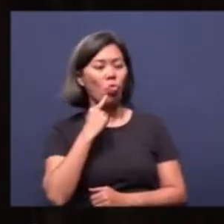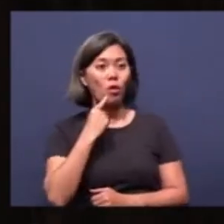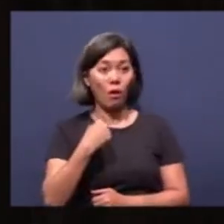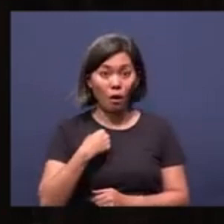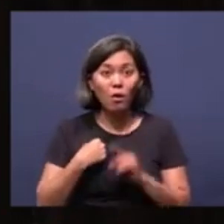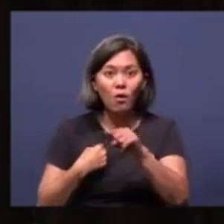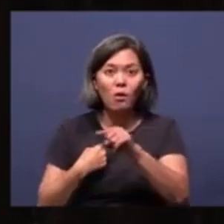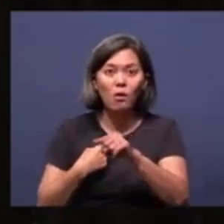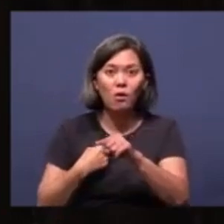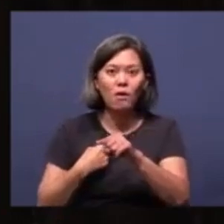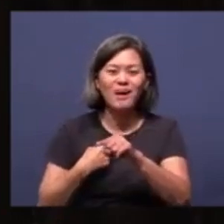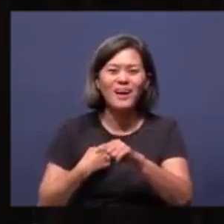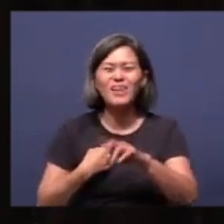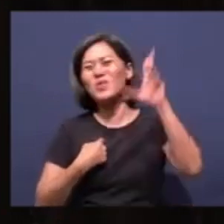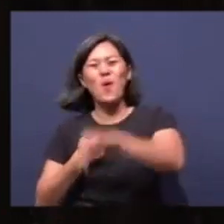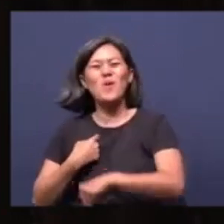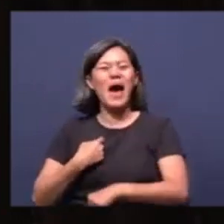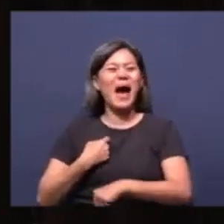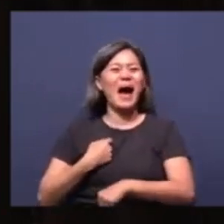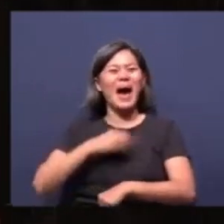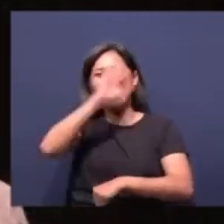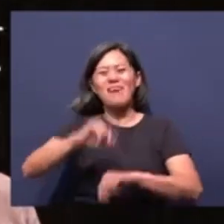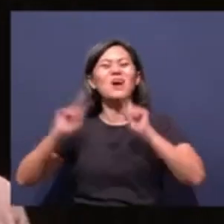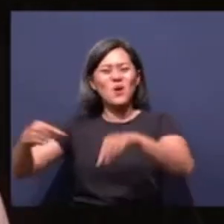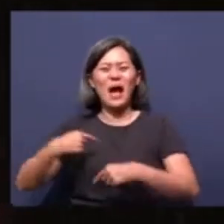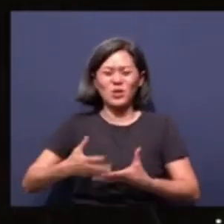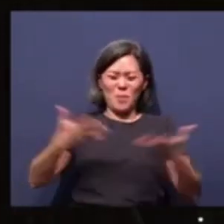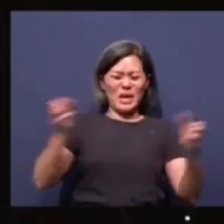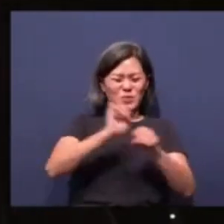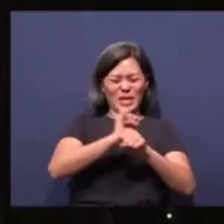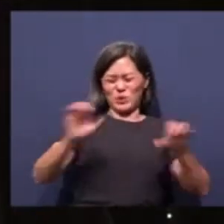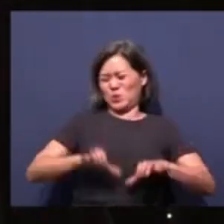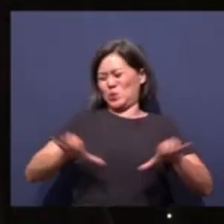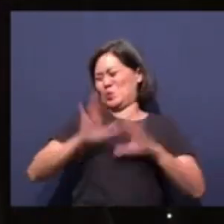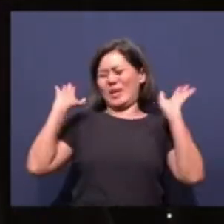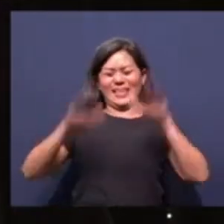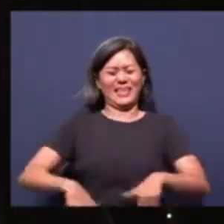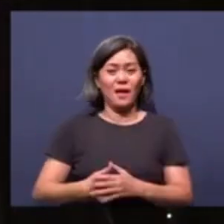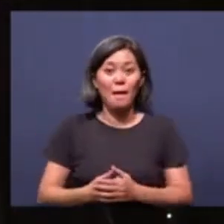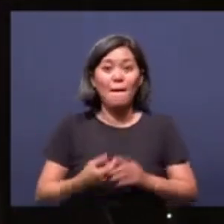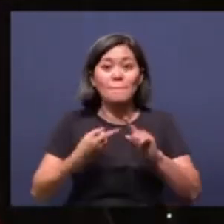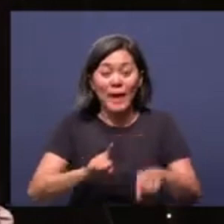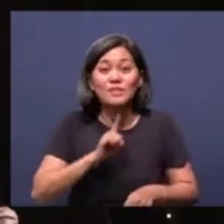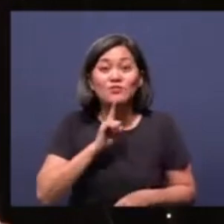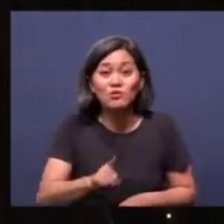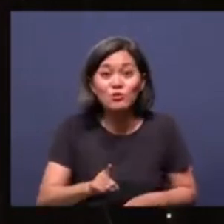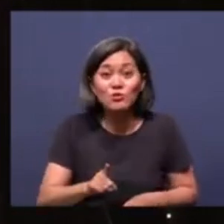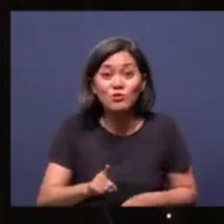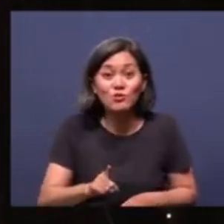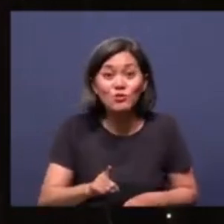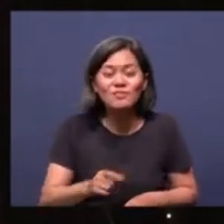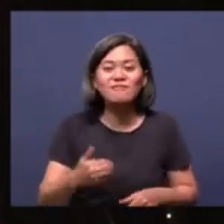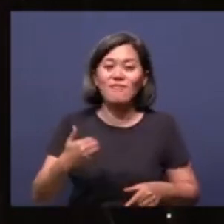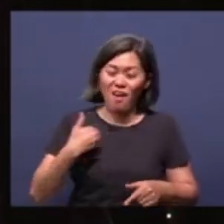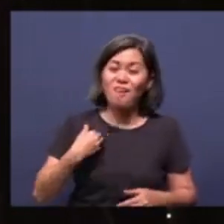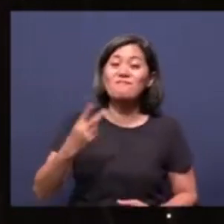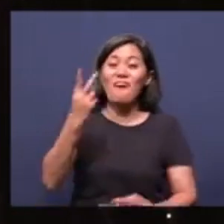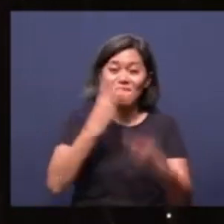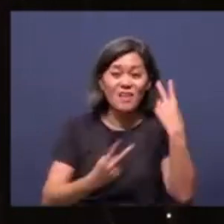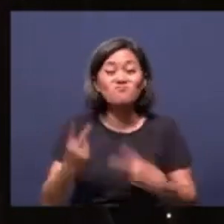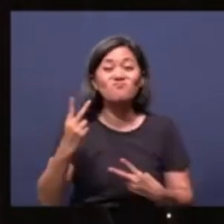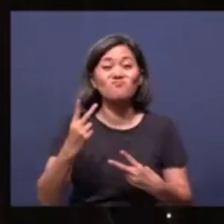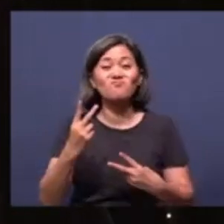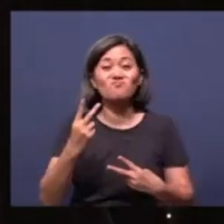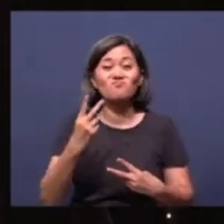go? Of course not. I've got so much work to do. But it's true, they had that visit and